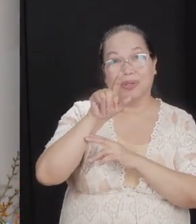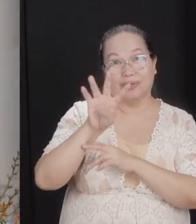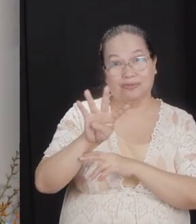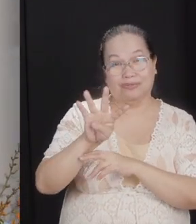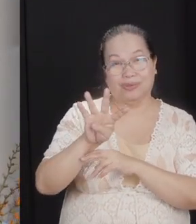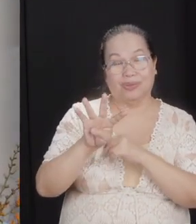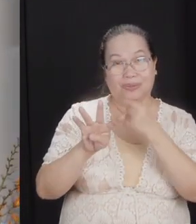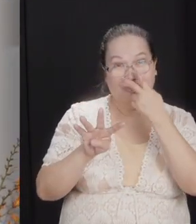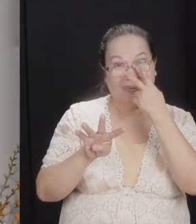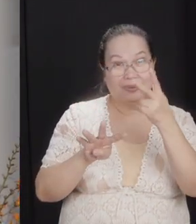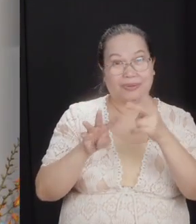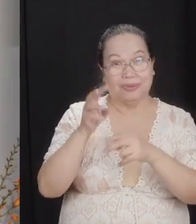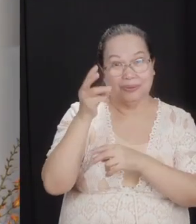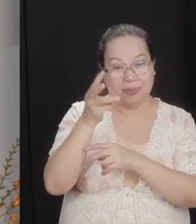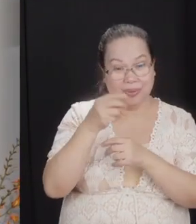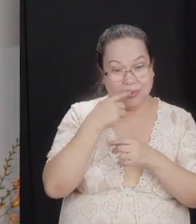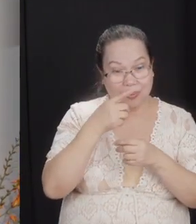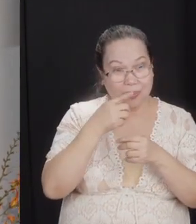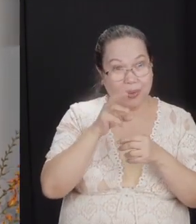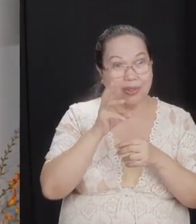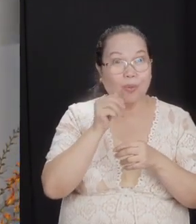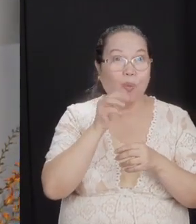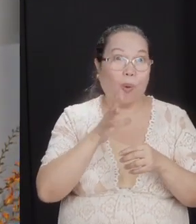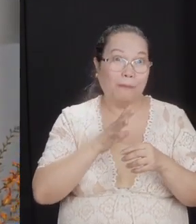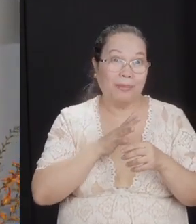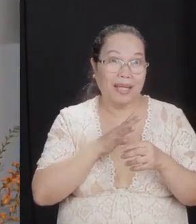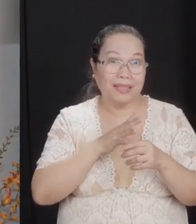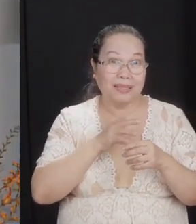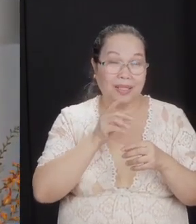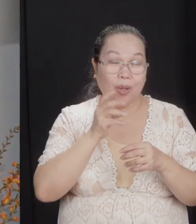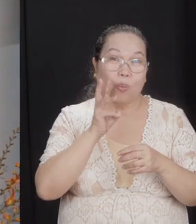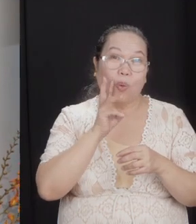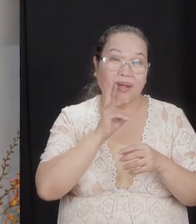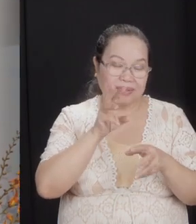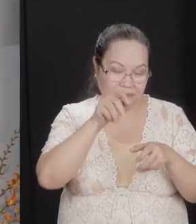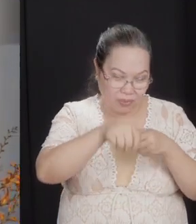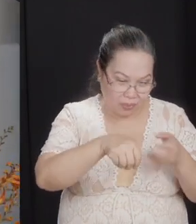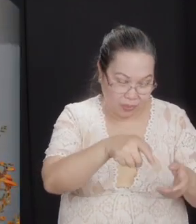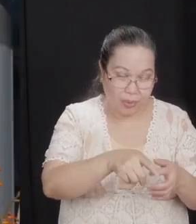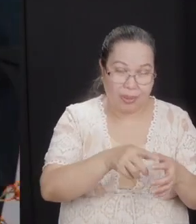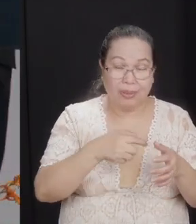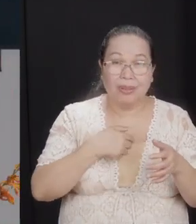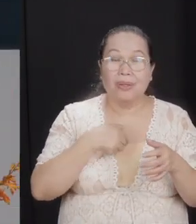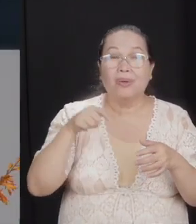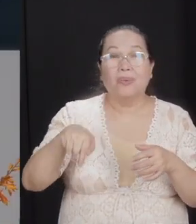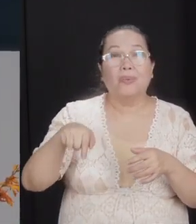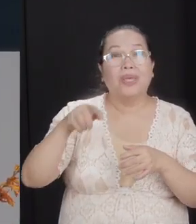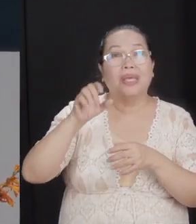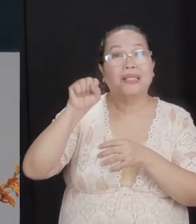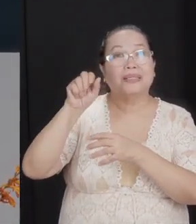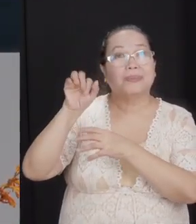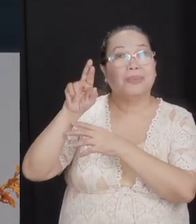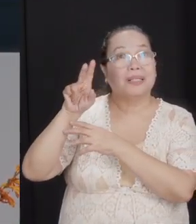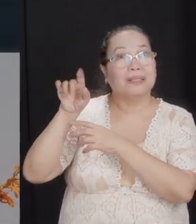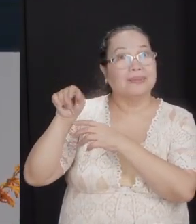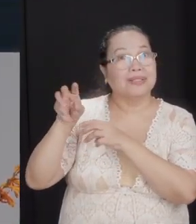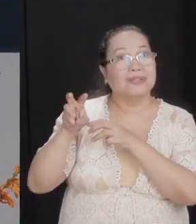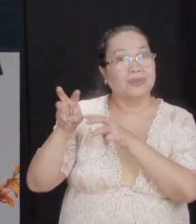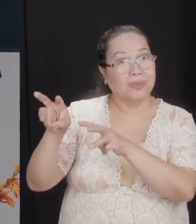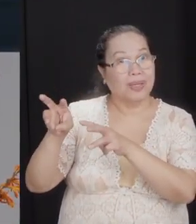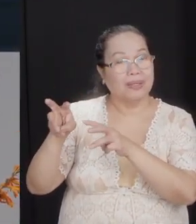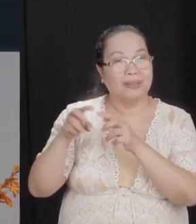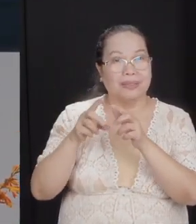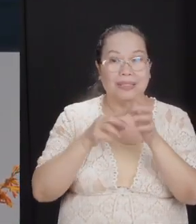to the woman at the well, the woman had been telling Jesus, you know what? We worship, we Samaritans, worship God in this way. The